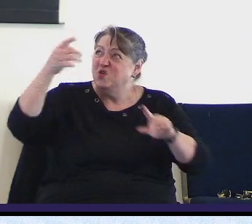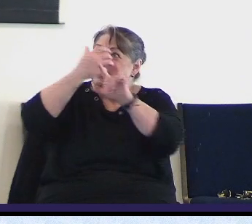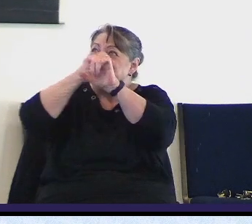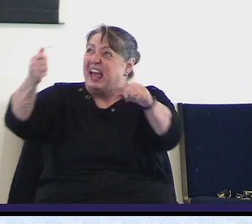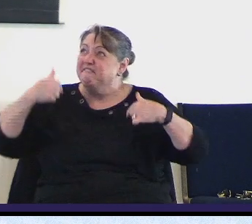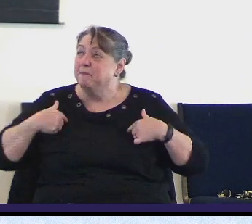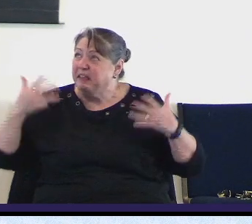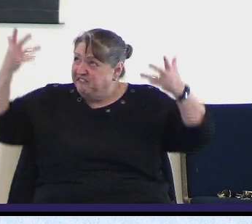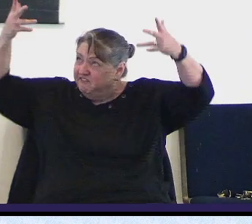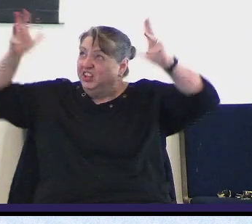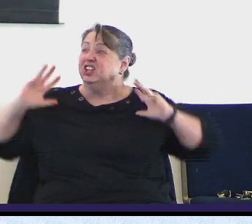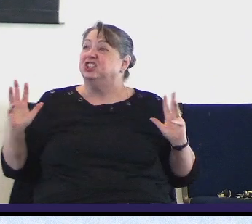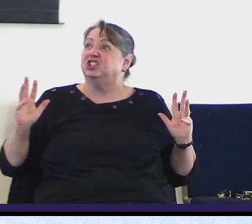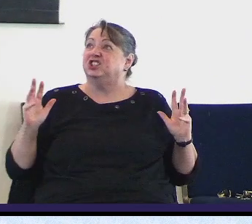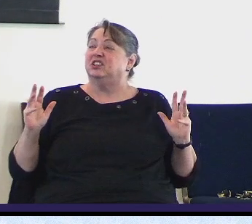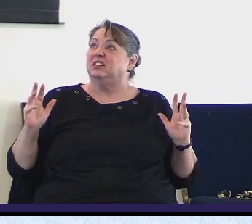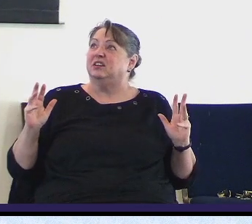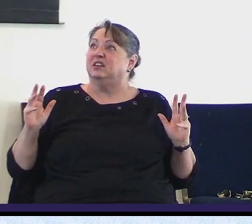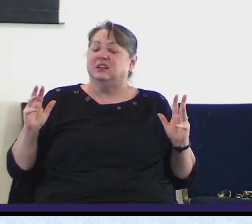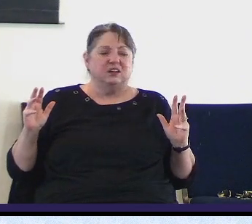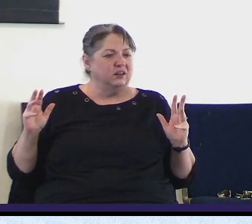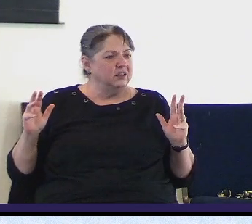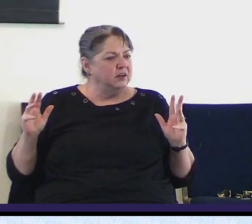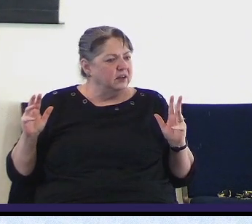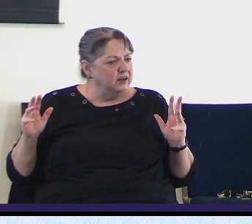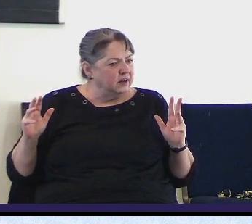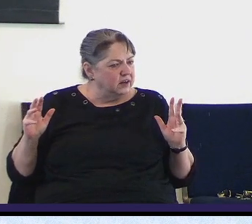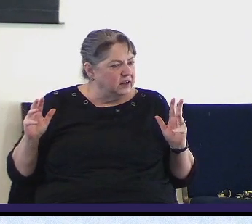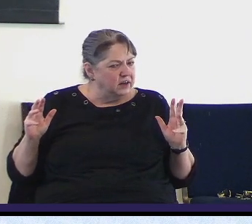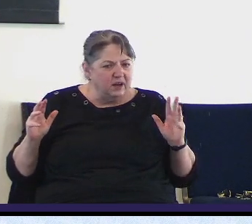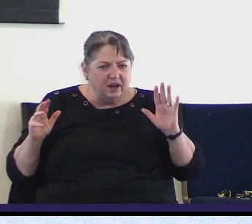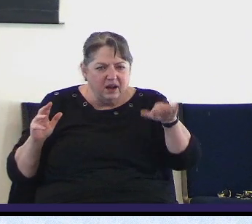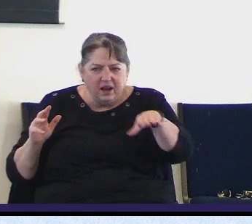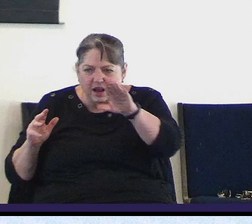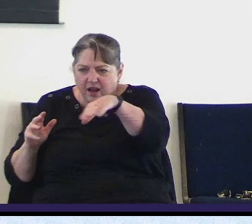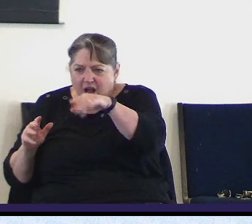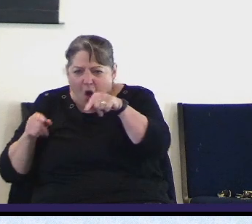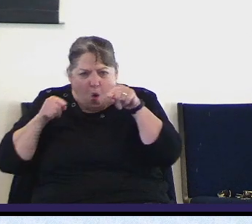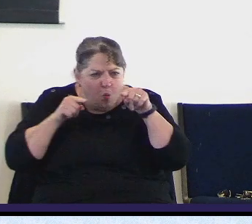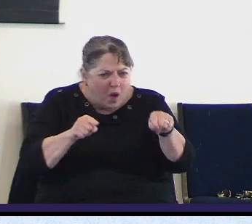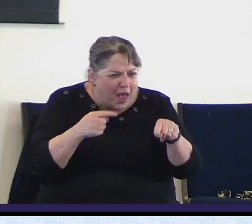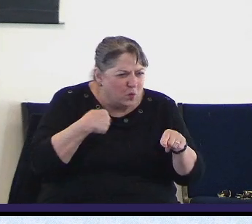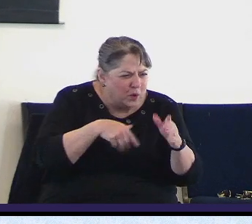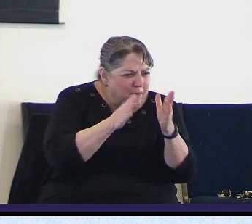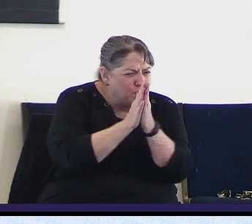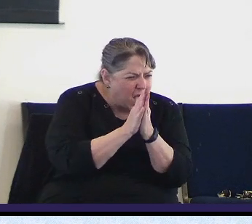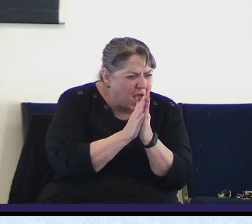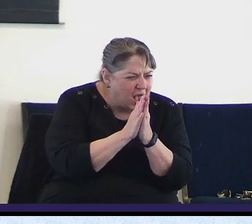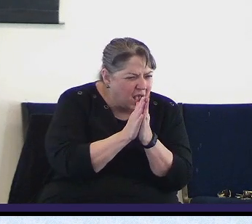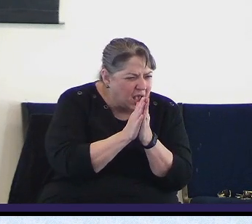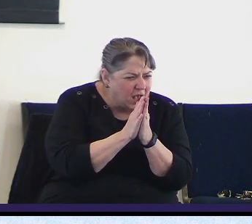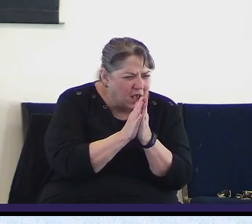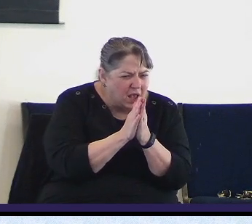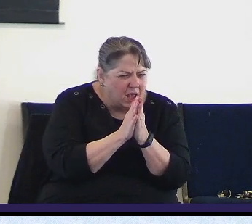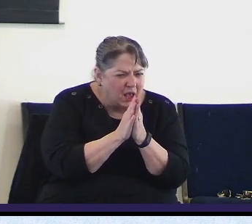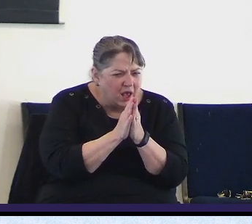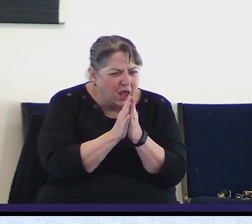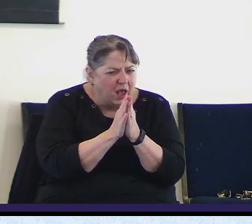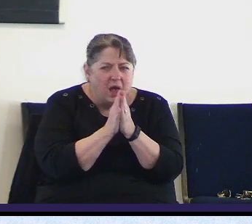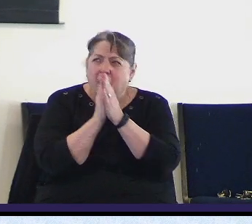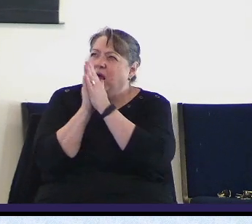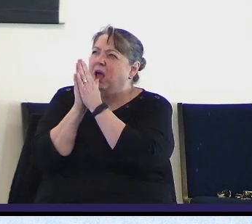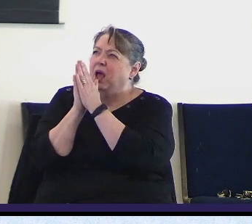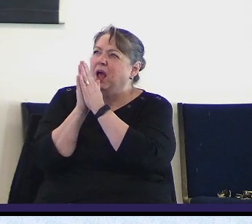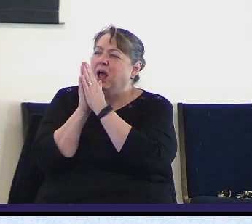me and church when we're praying and we're seeking God it's okay to turn